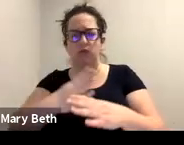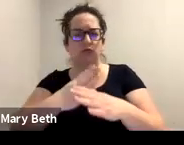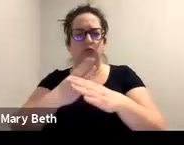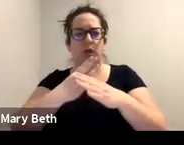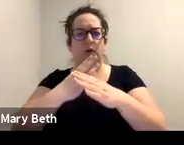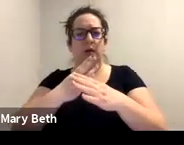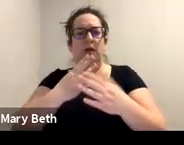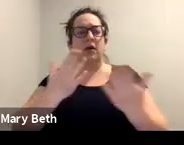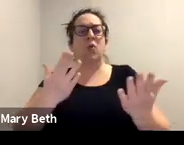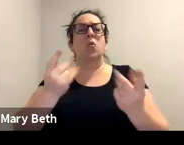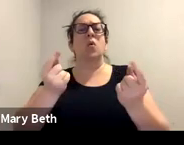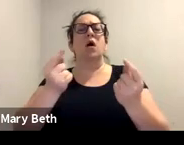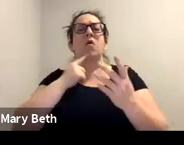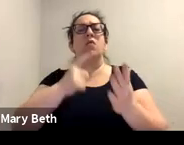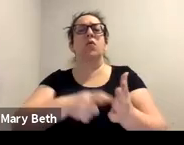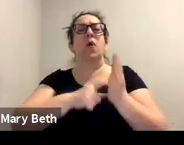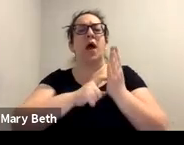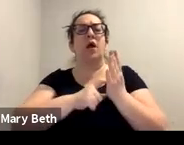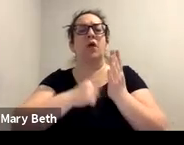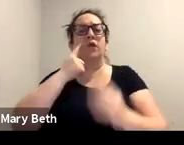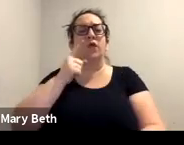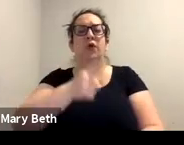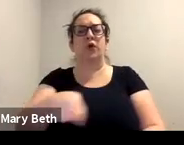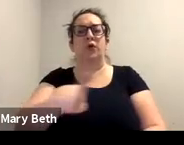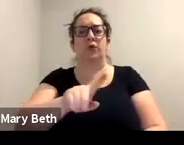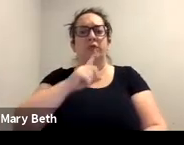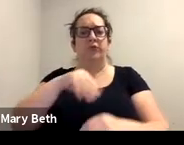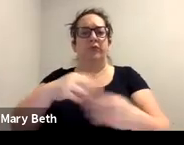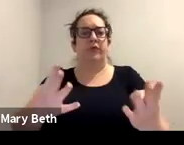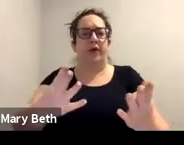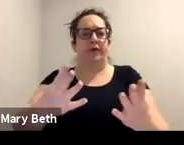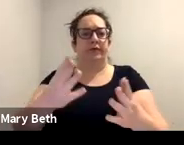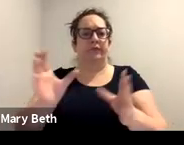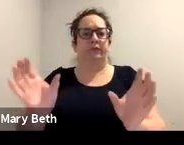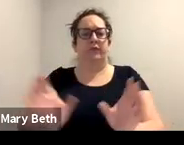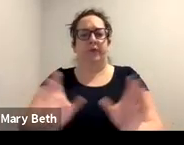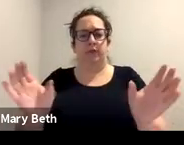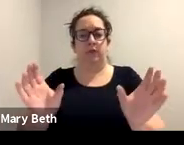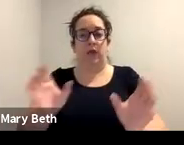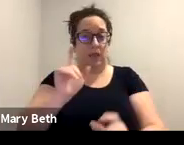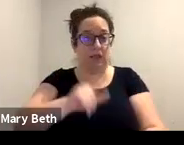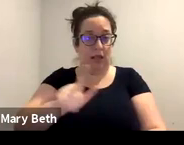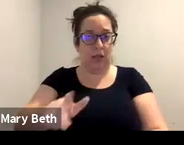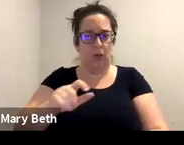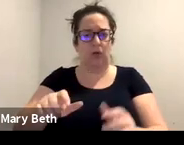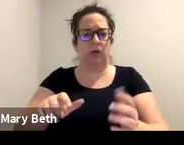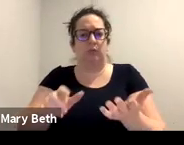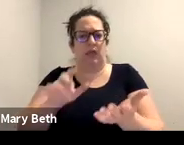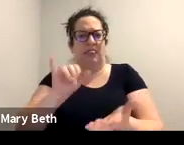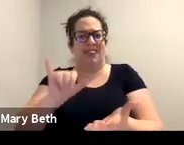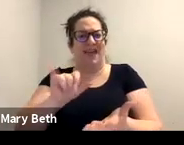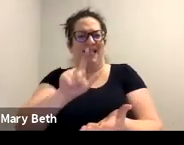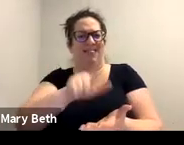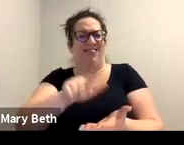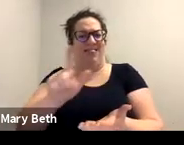required for you to provide that certifications? For example, the landlord breaking the lease, the letter requires some very